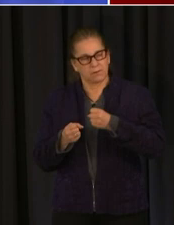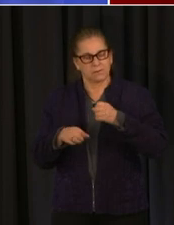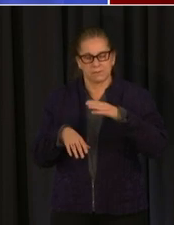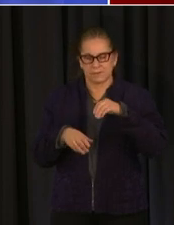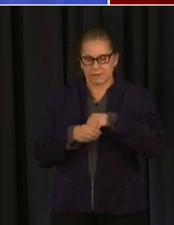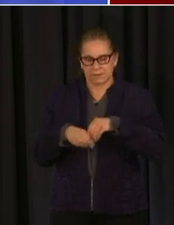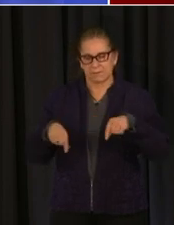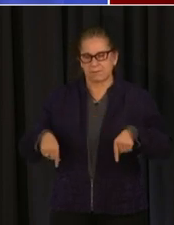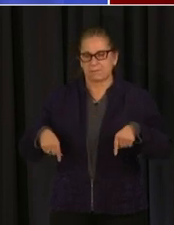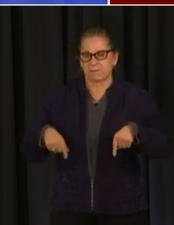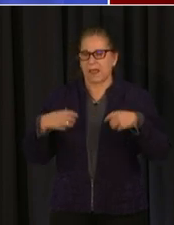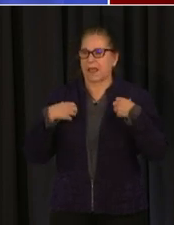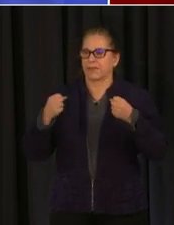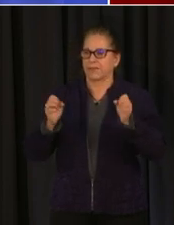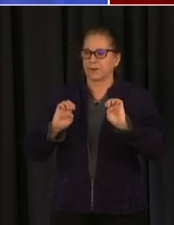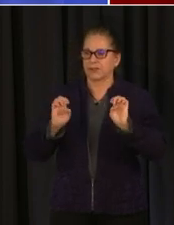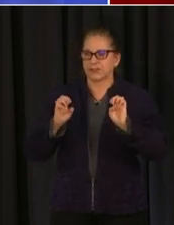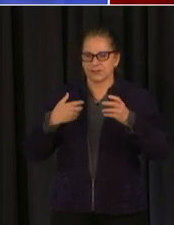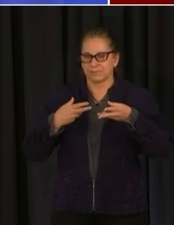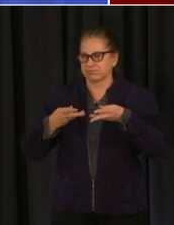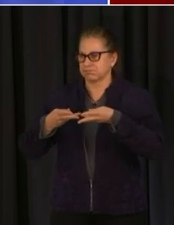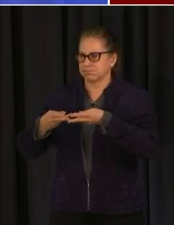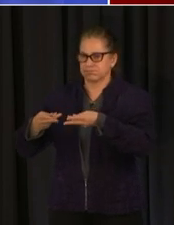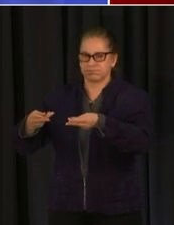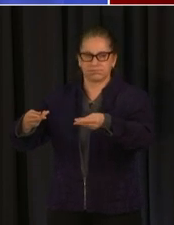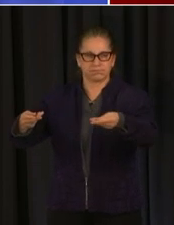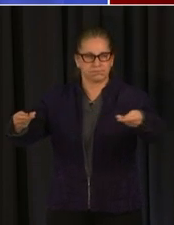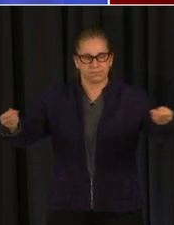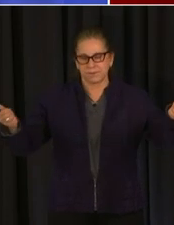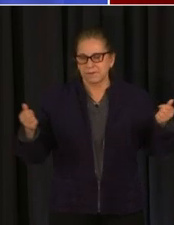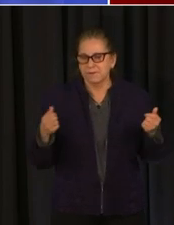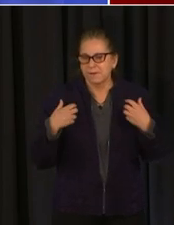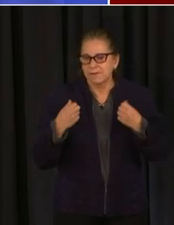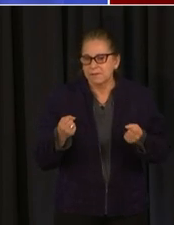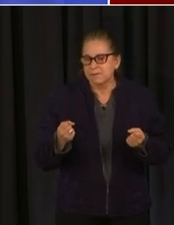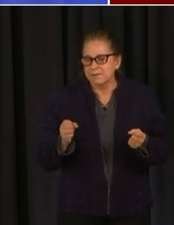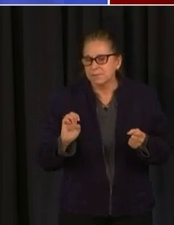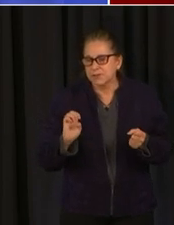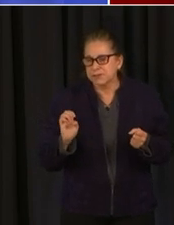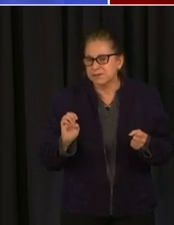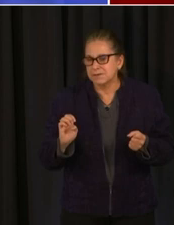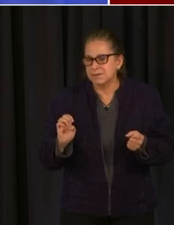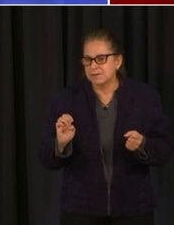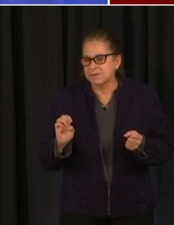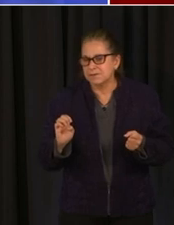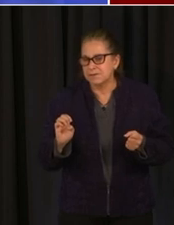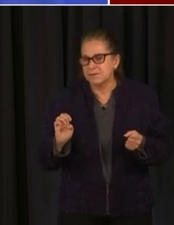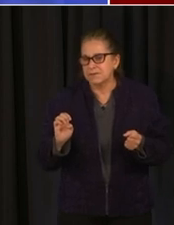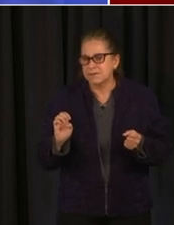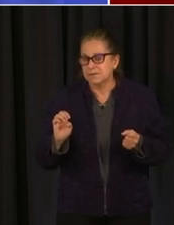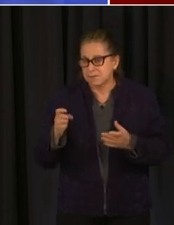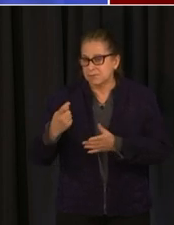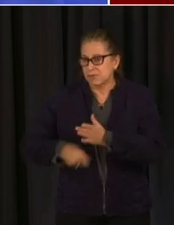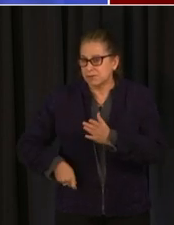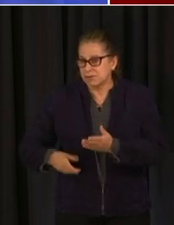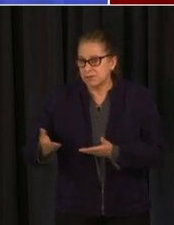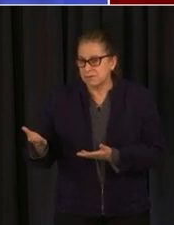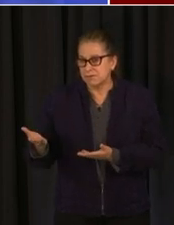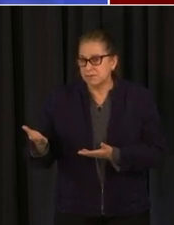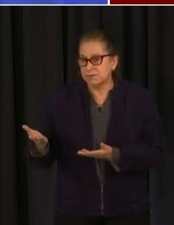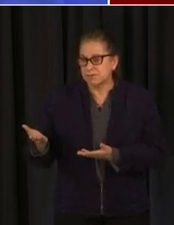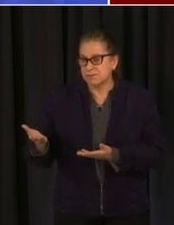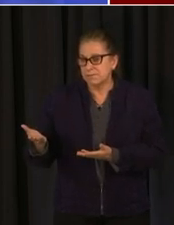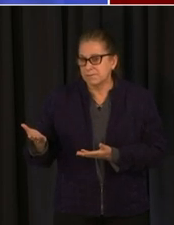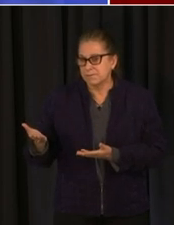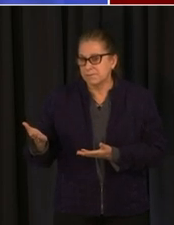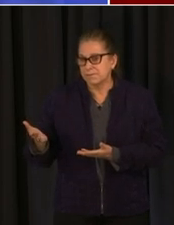question so dancing will be allowed at wedding venues beginning on may 21st and then in nightclubs and